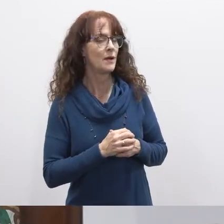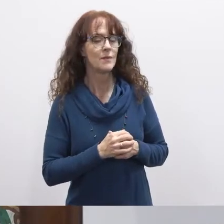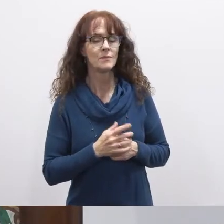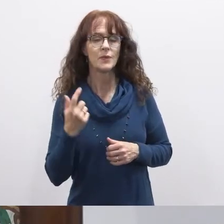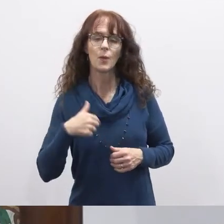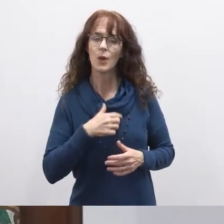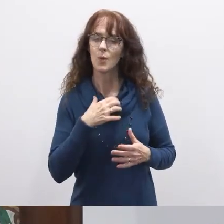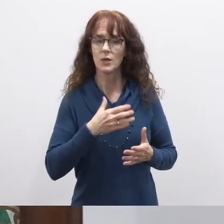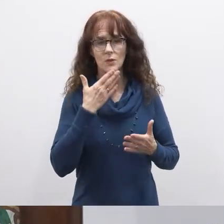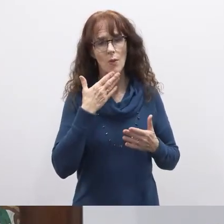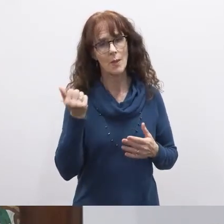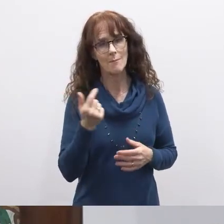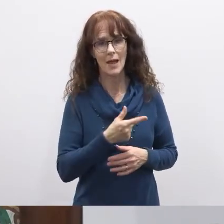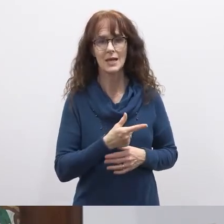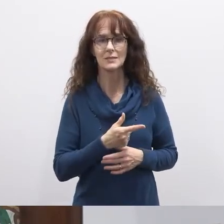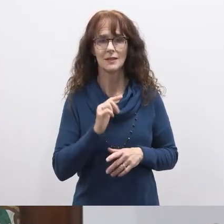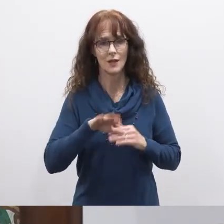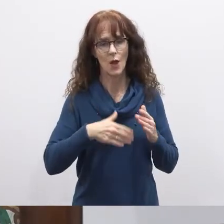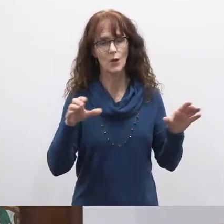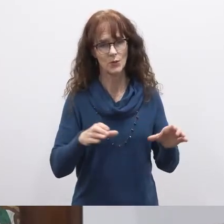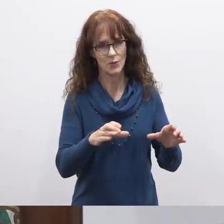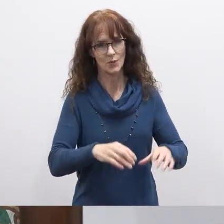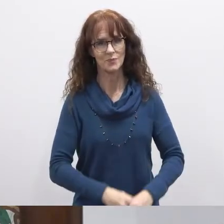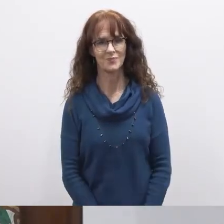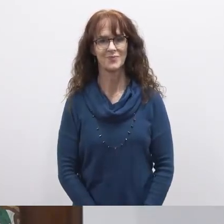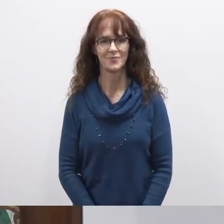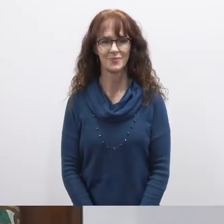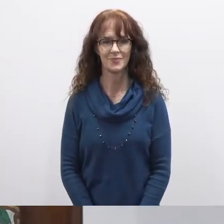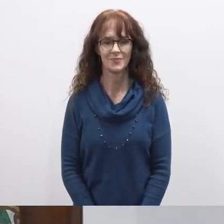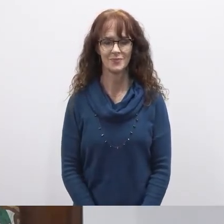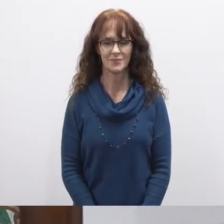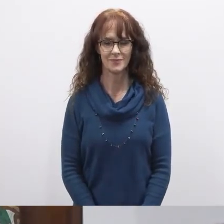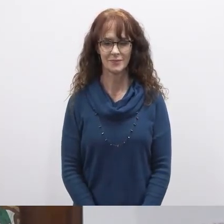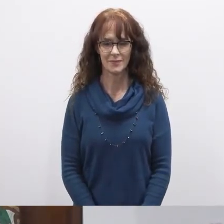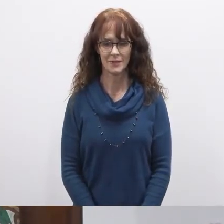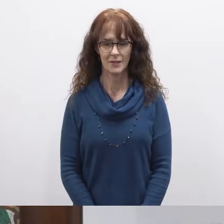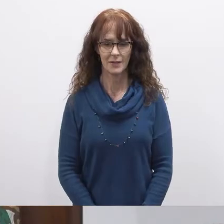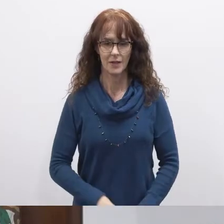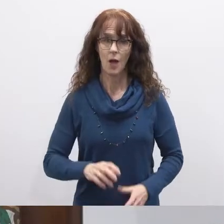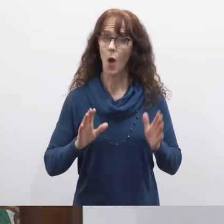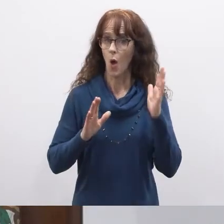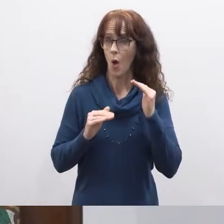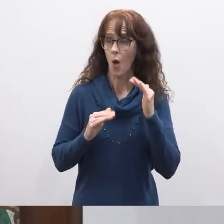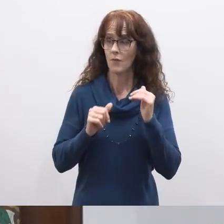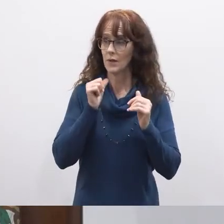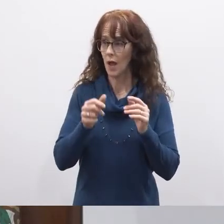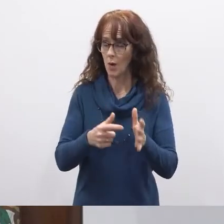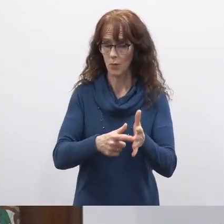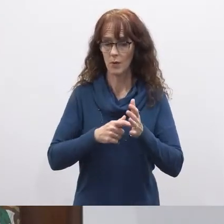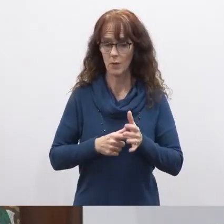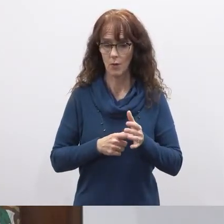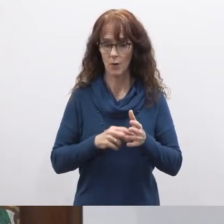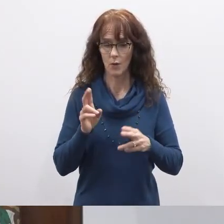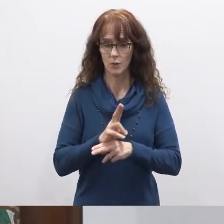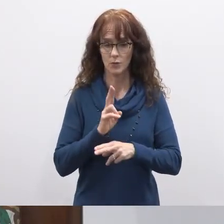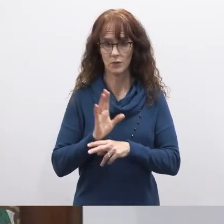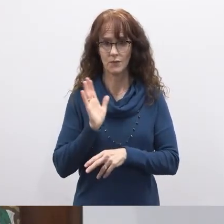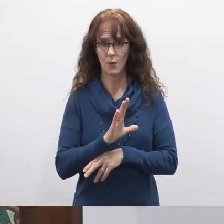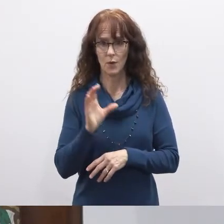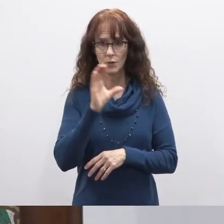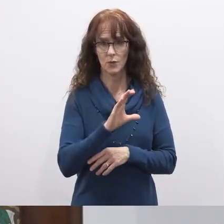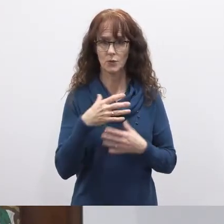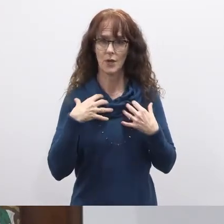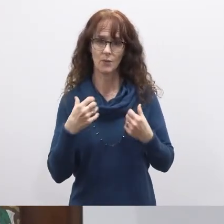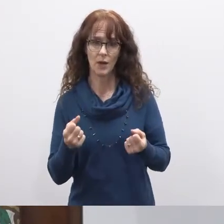we wish you the best in all you do absolutely hopefully we will not require the uses of your search and